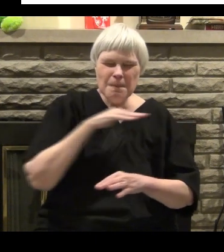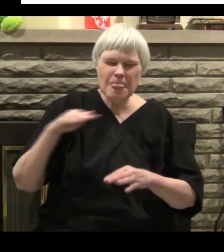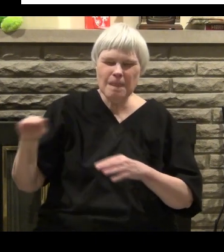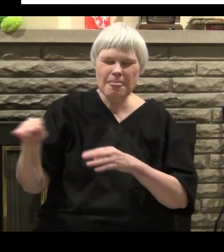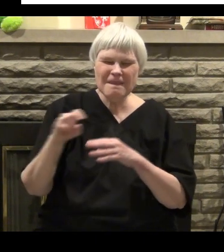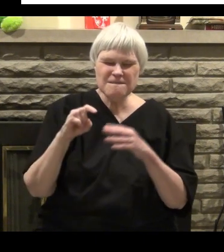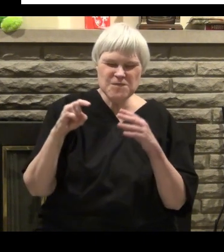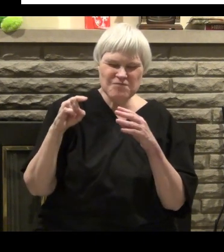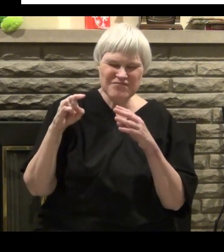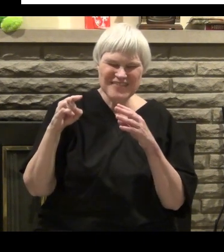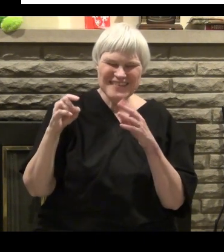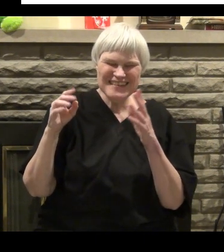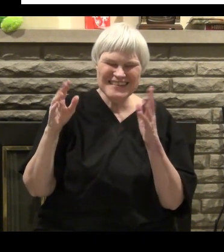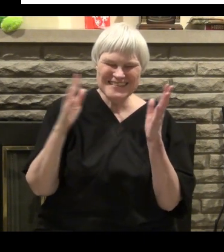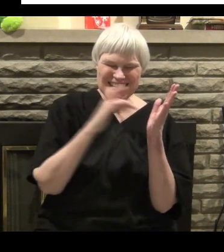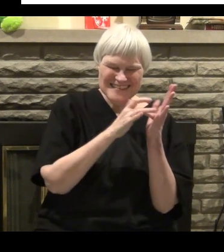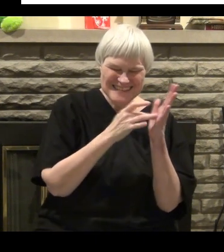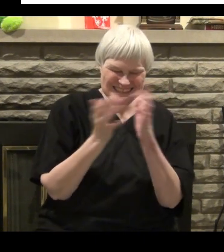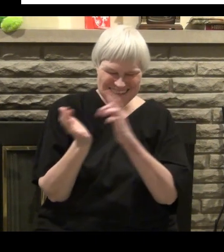Said.